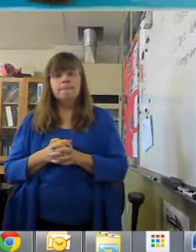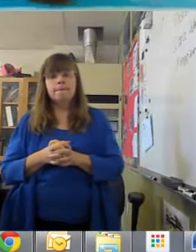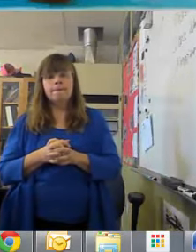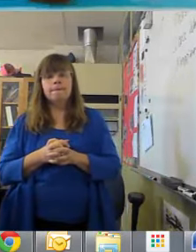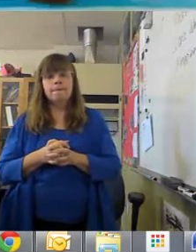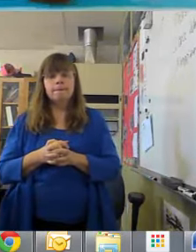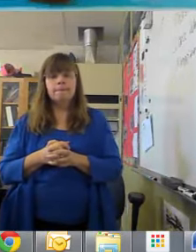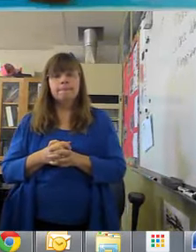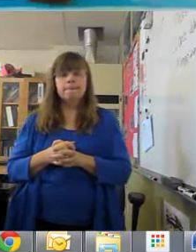Hello. Hello. Hello.